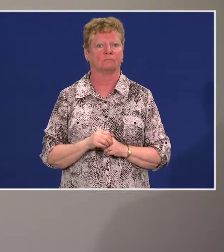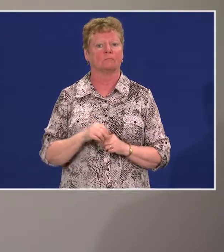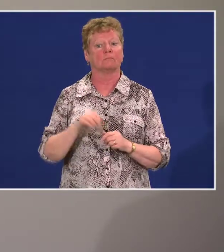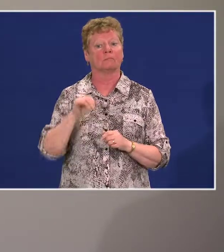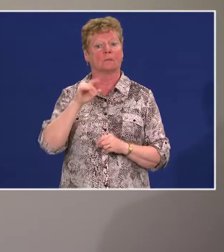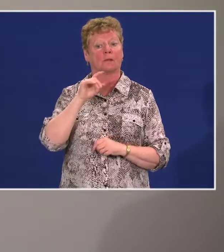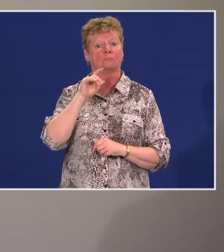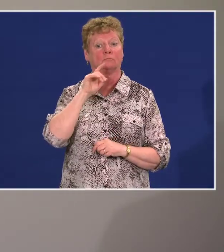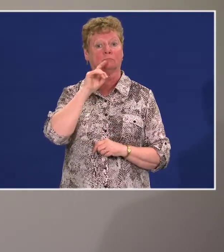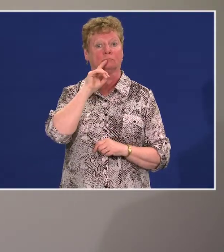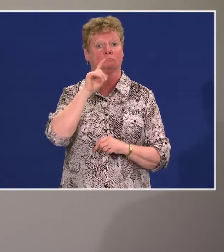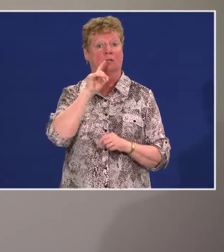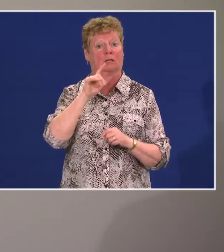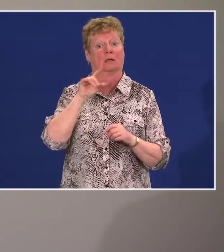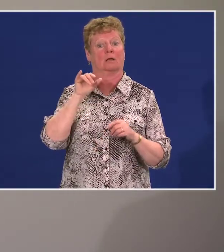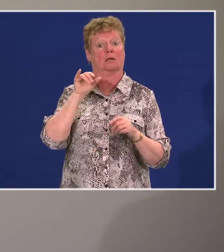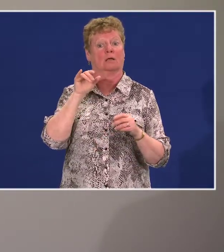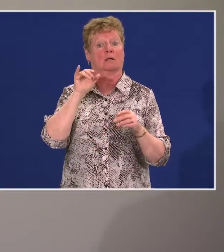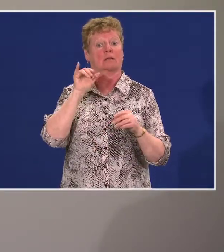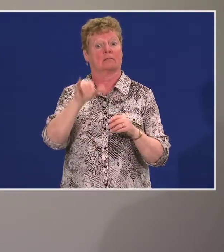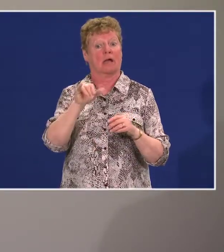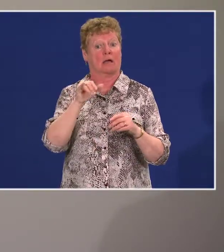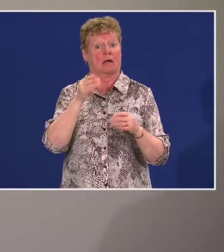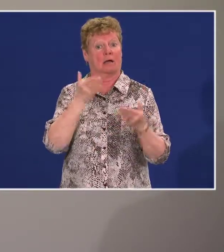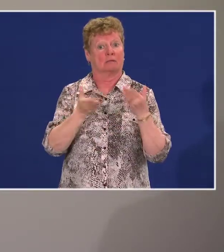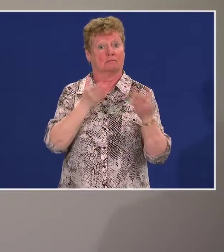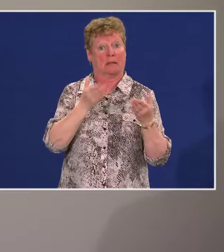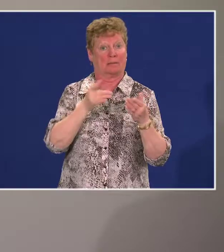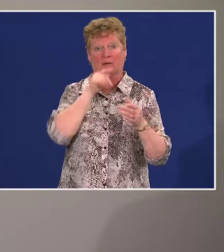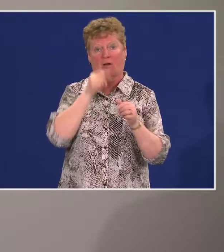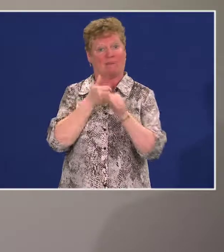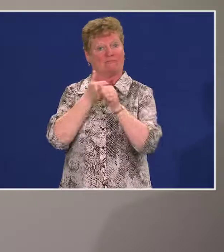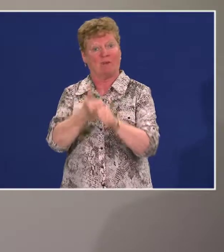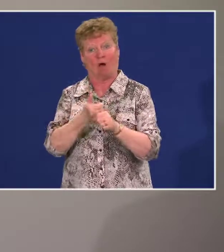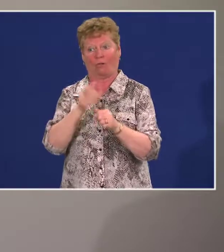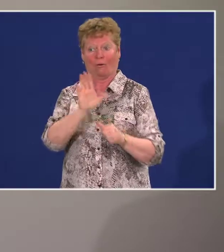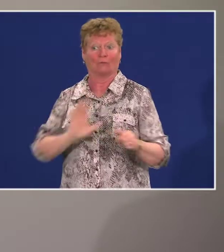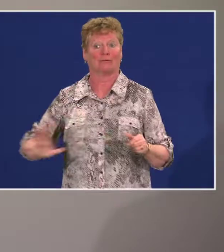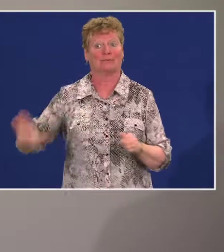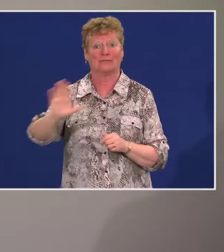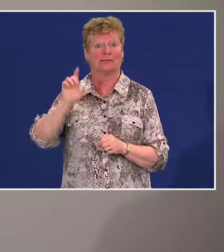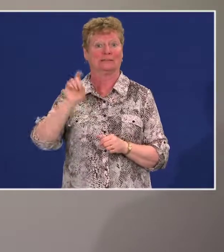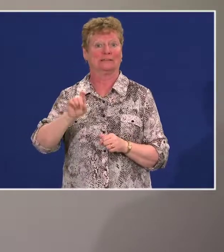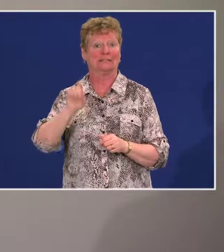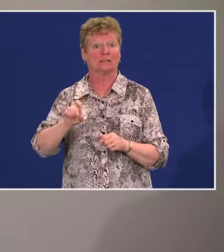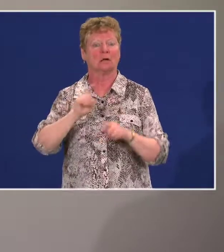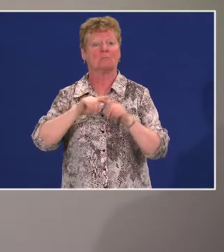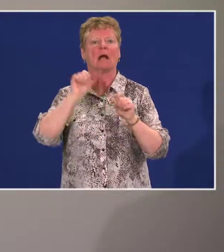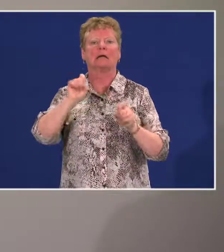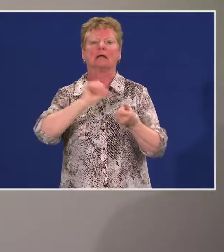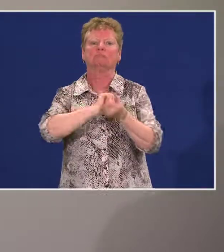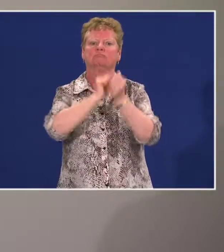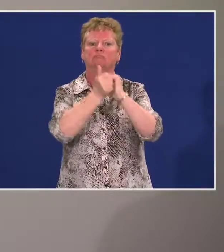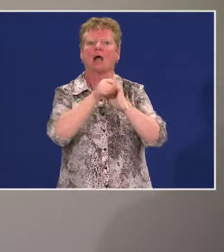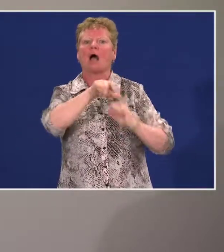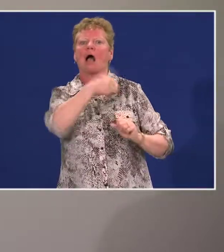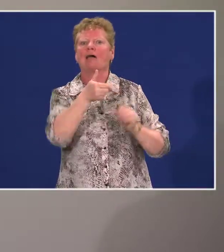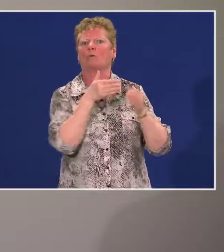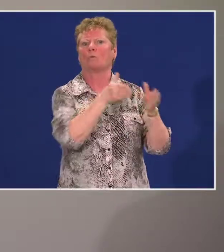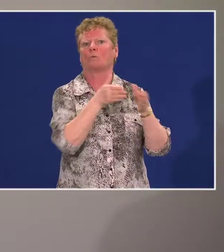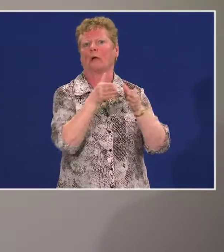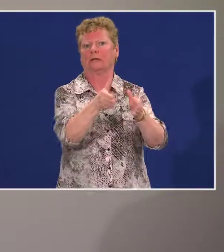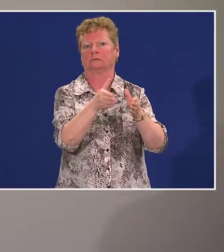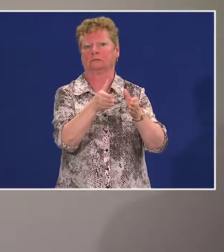public transportation may not respond to all needs. Where alternatives are supported,